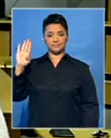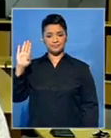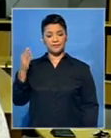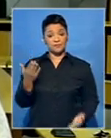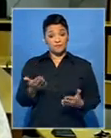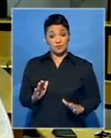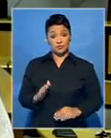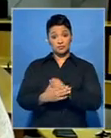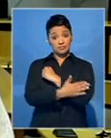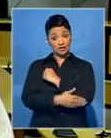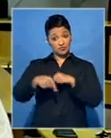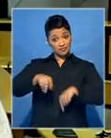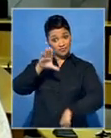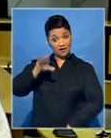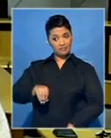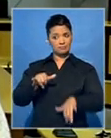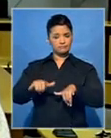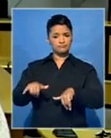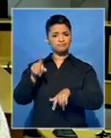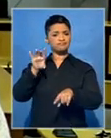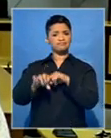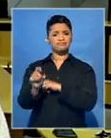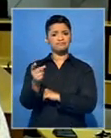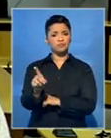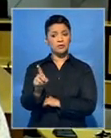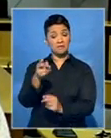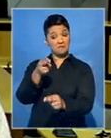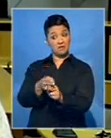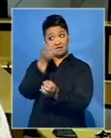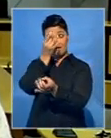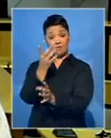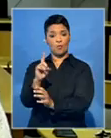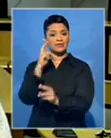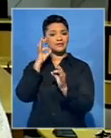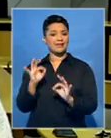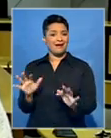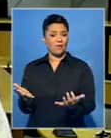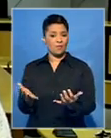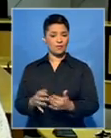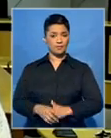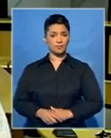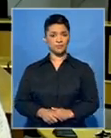The country now awaits the inquiry's findings. Nozintong Bimia, SABC News, Centurion.